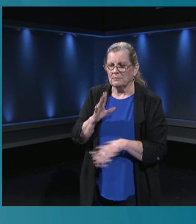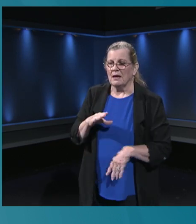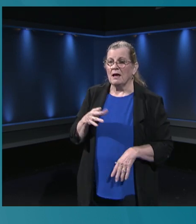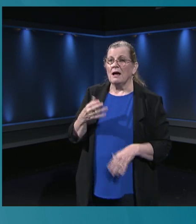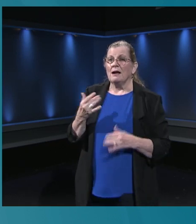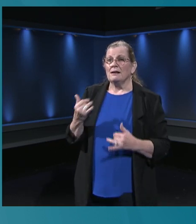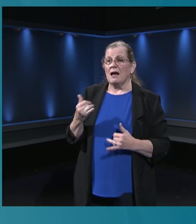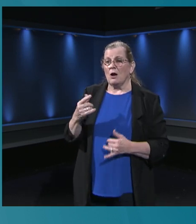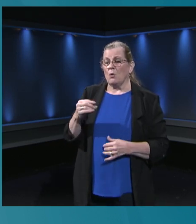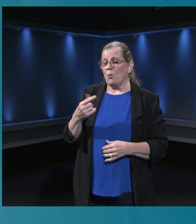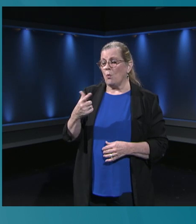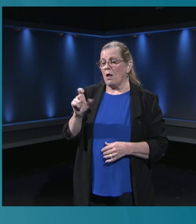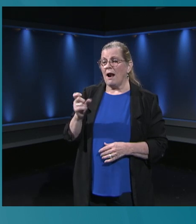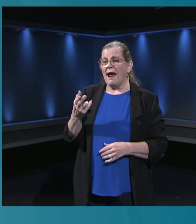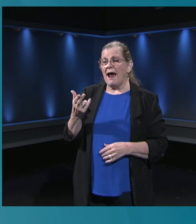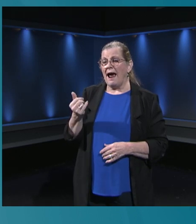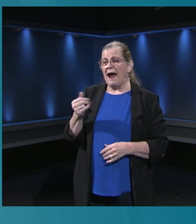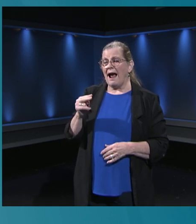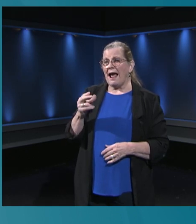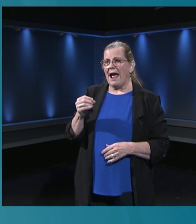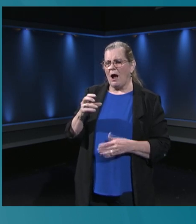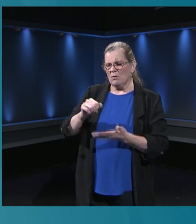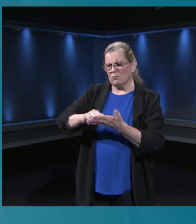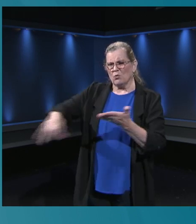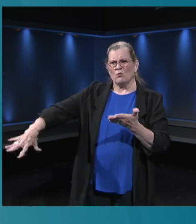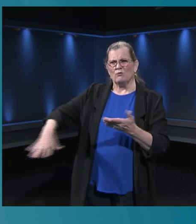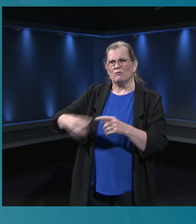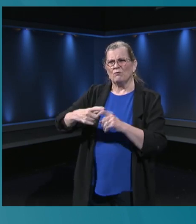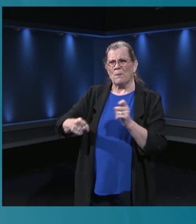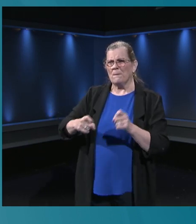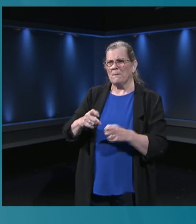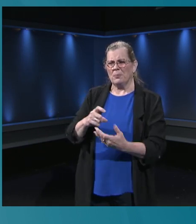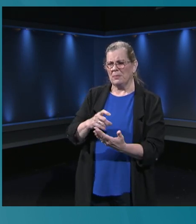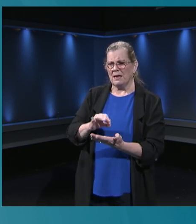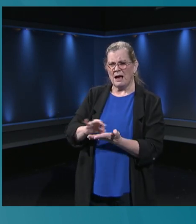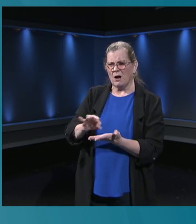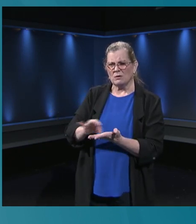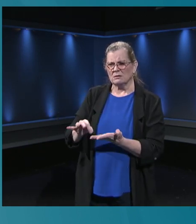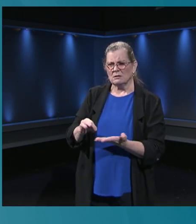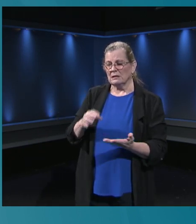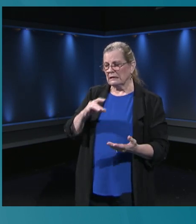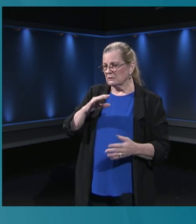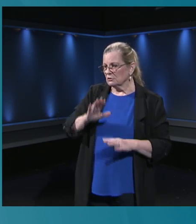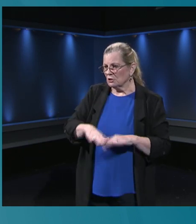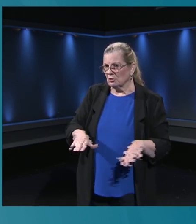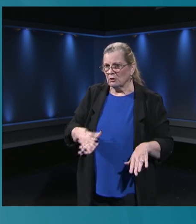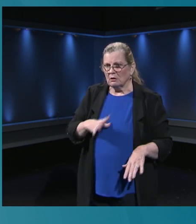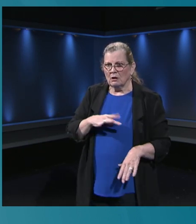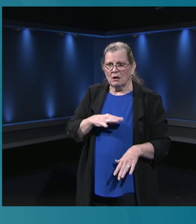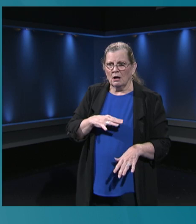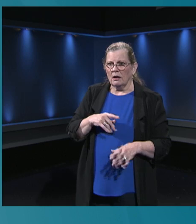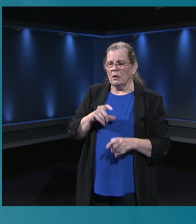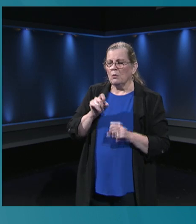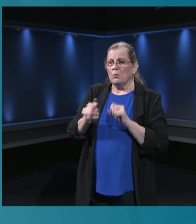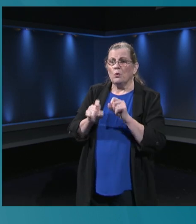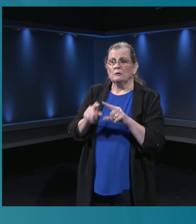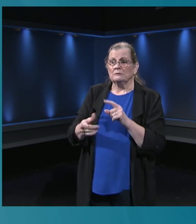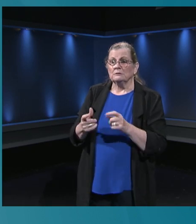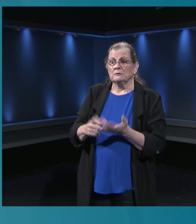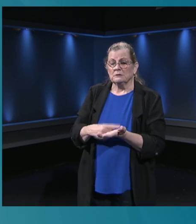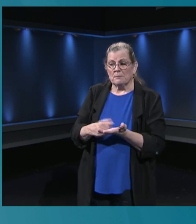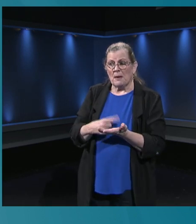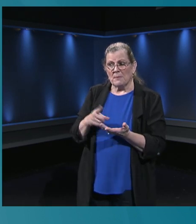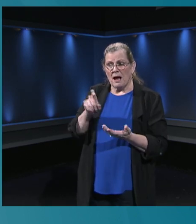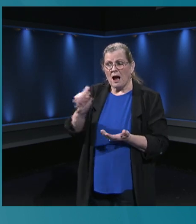removed from accounts? My kids used to my kids used to use this to write me questions or ask for help when I'm busy working. So,